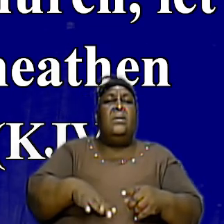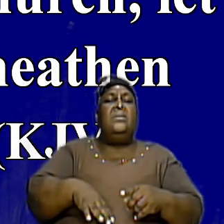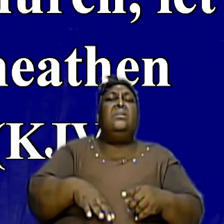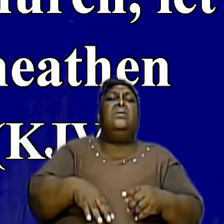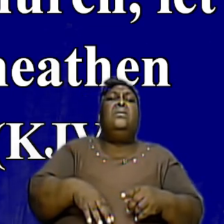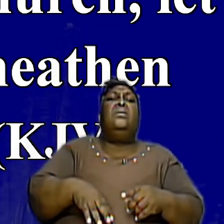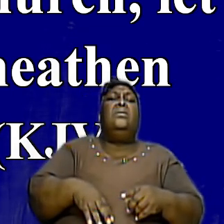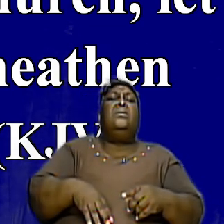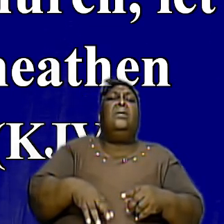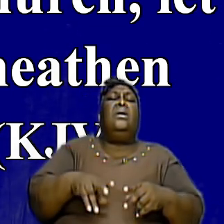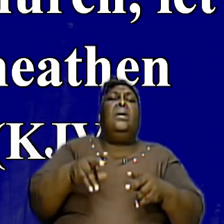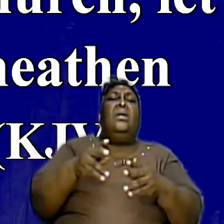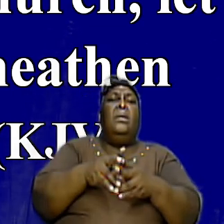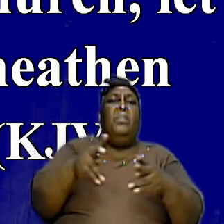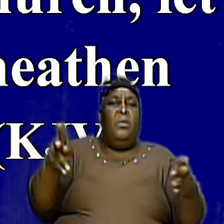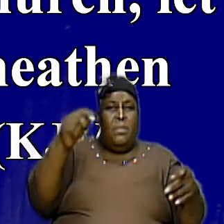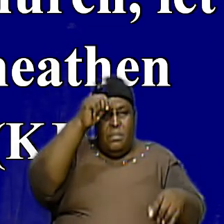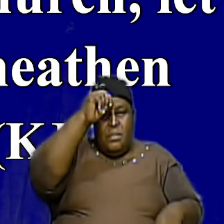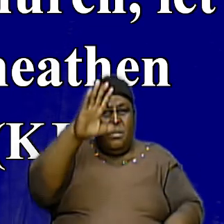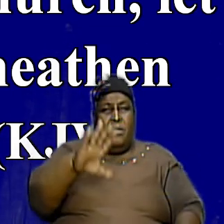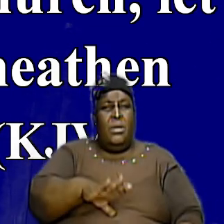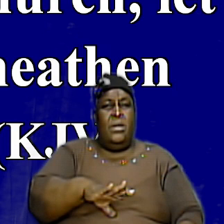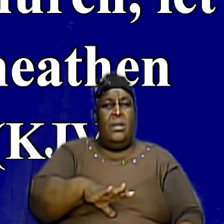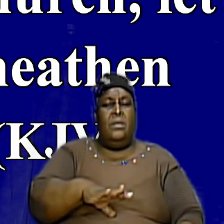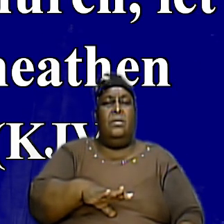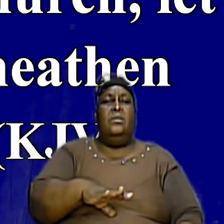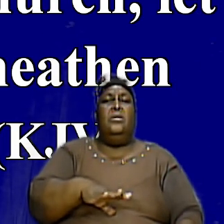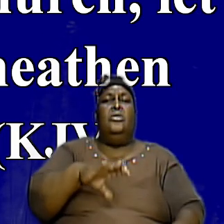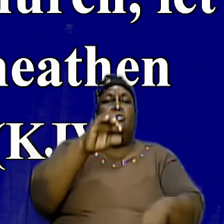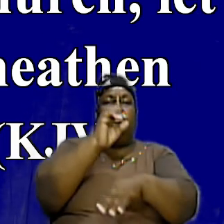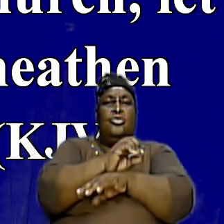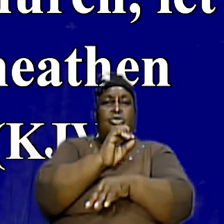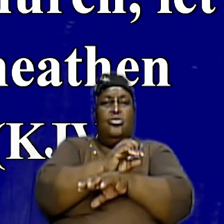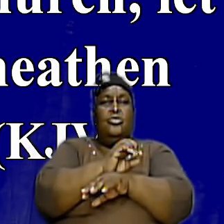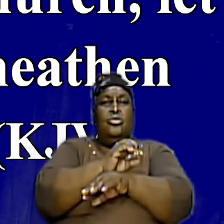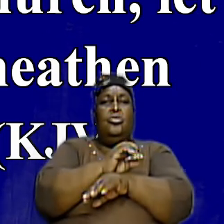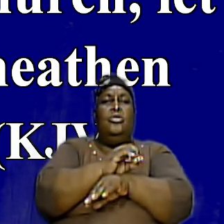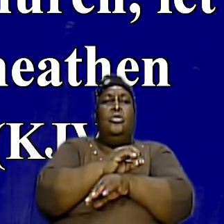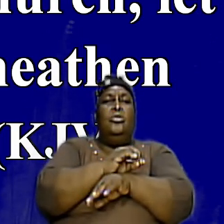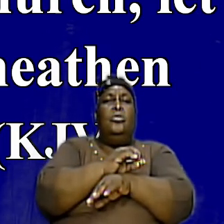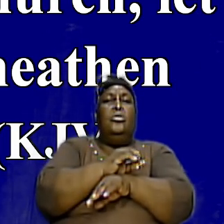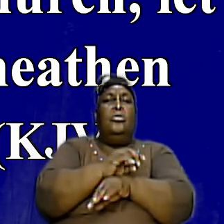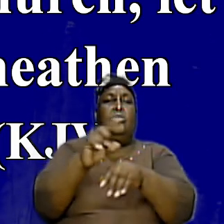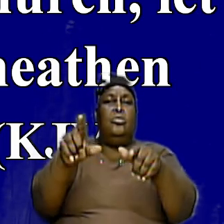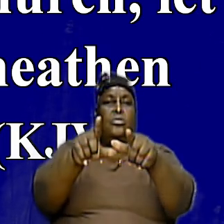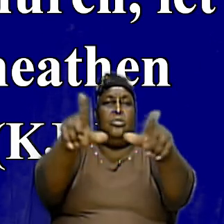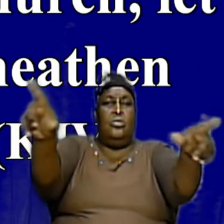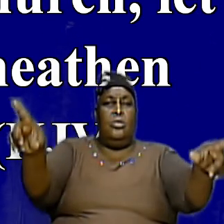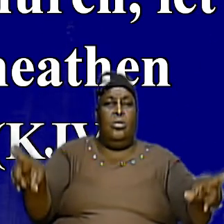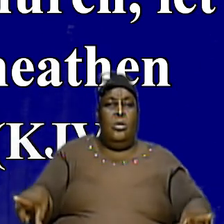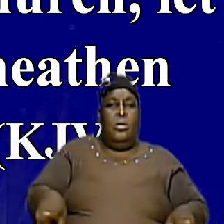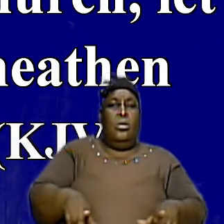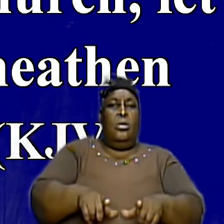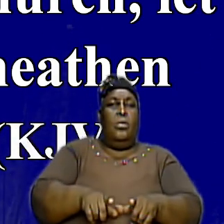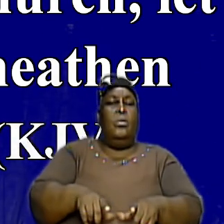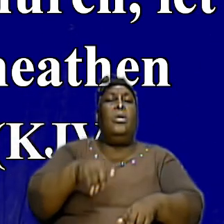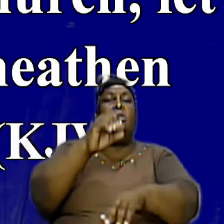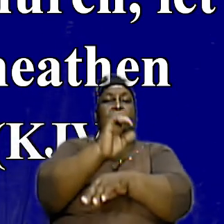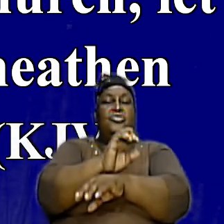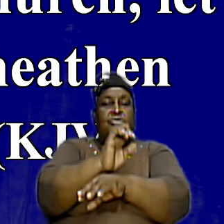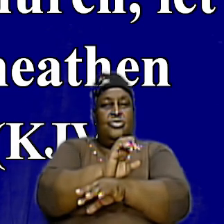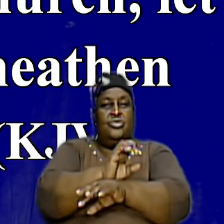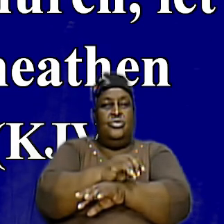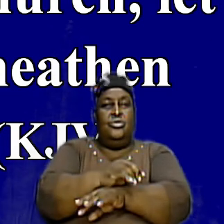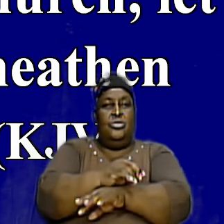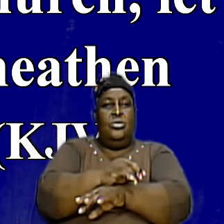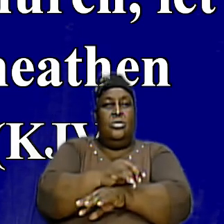This Now Is The Word Church Is Here In The Singular Also But This Is Referring To The Local Church So He Saying If You're At A Place